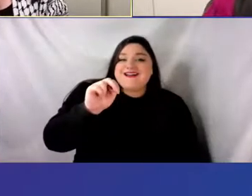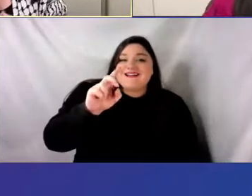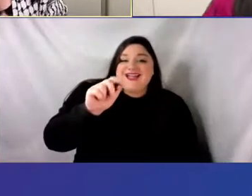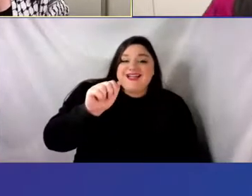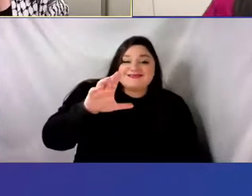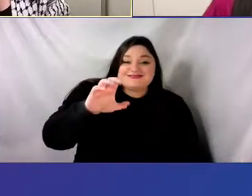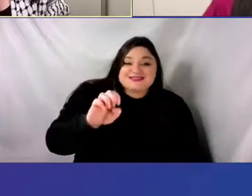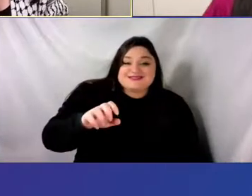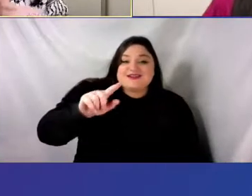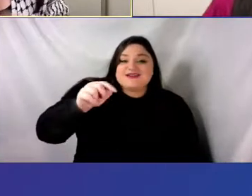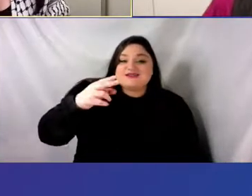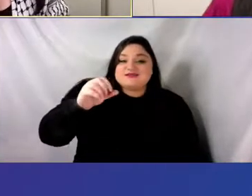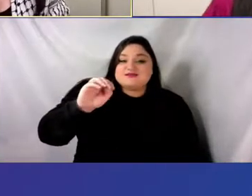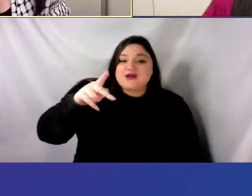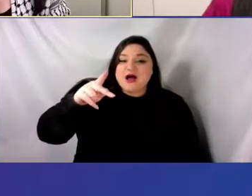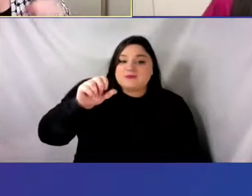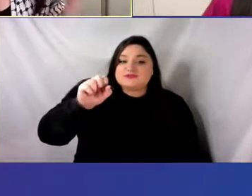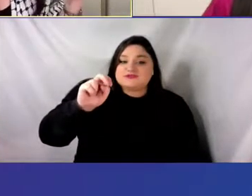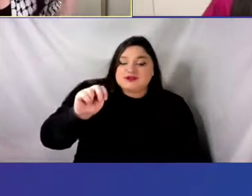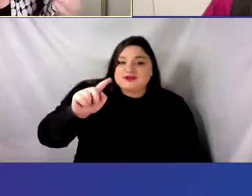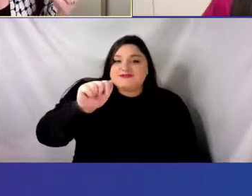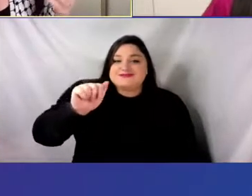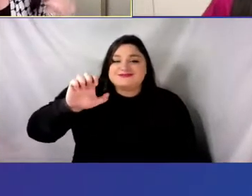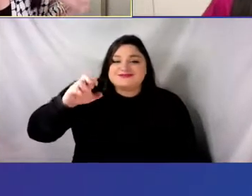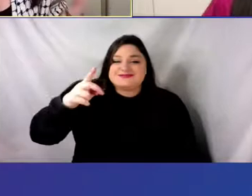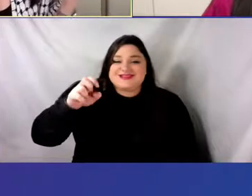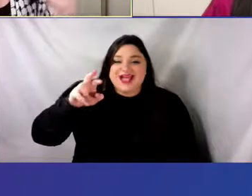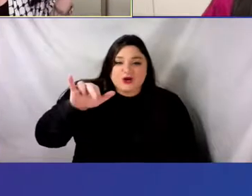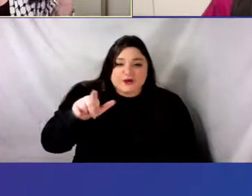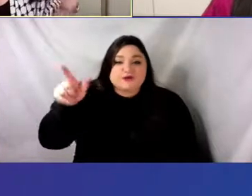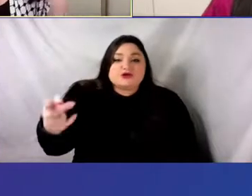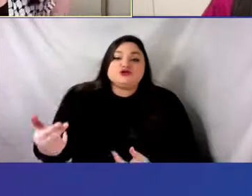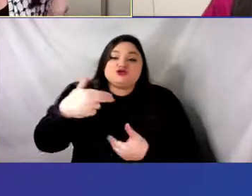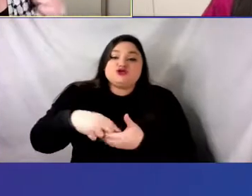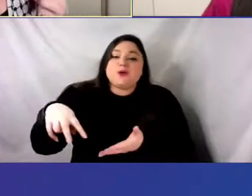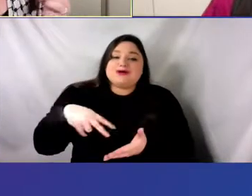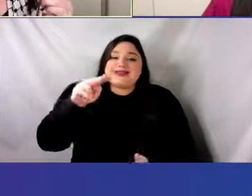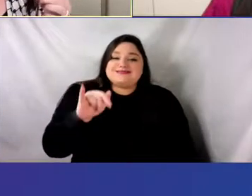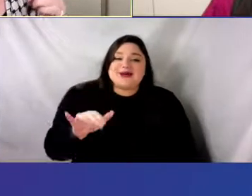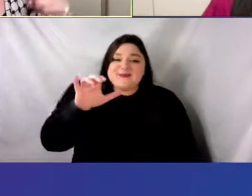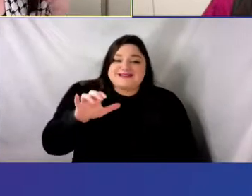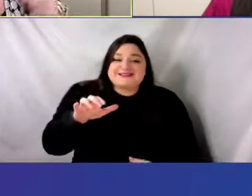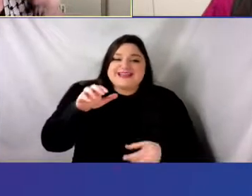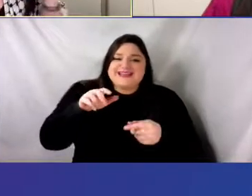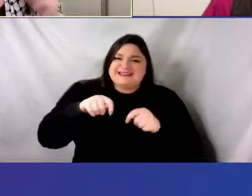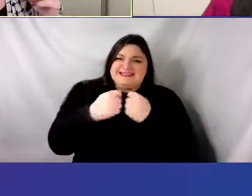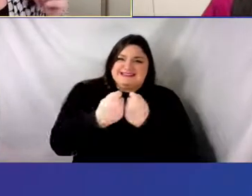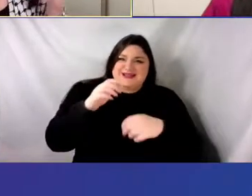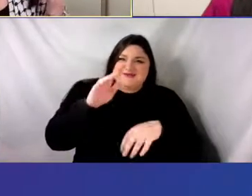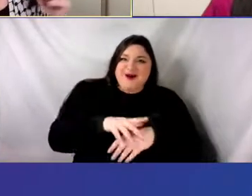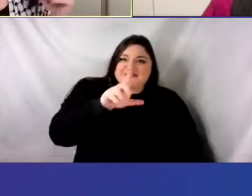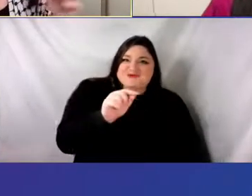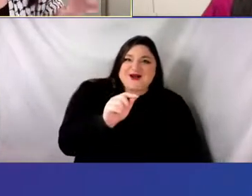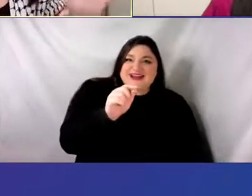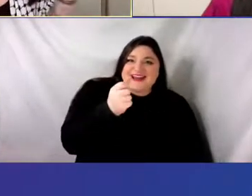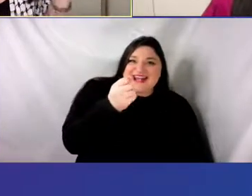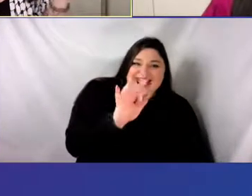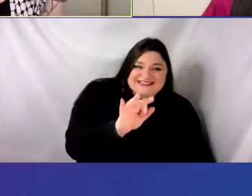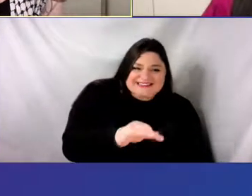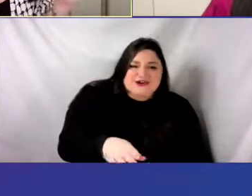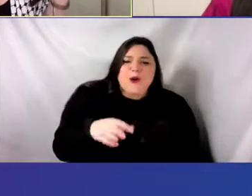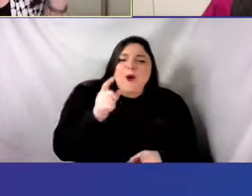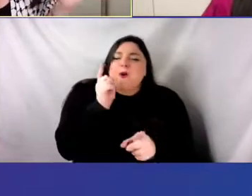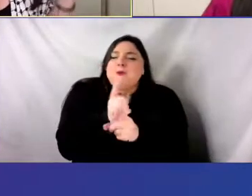who joined the Dance NYC team in 2019 at the height of the preparations for the 2020 symposium,